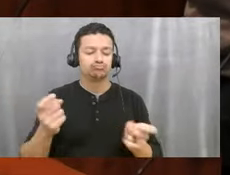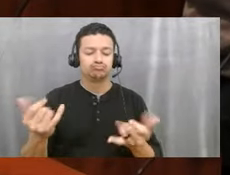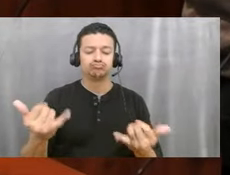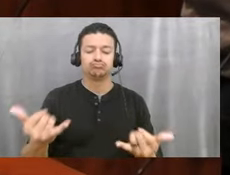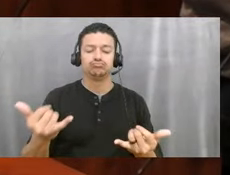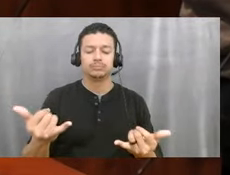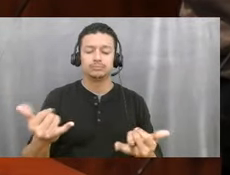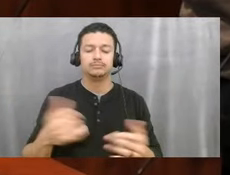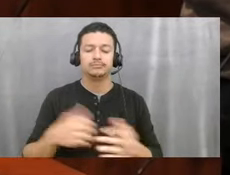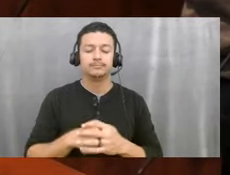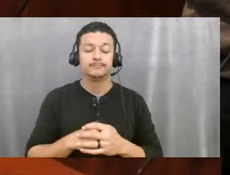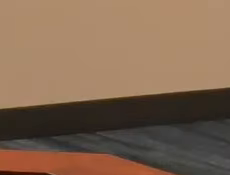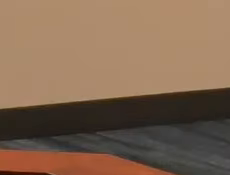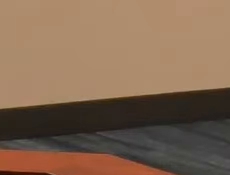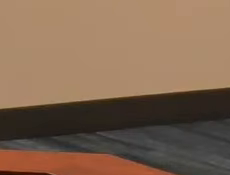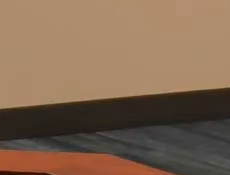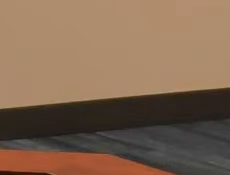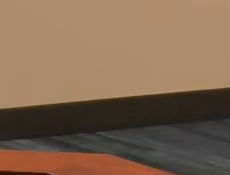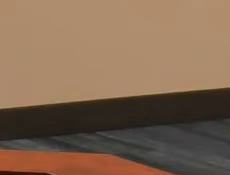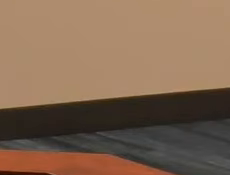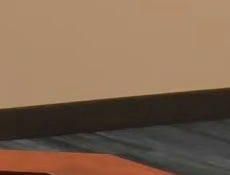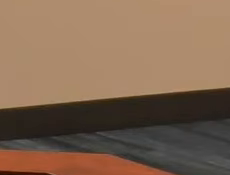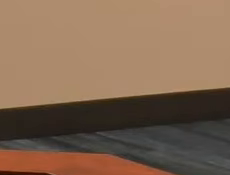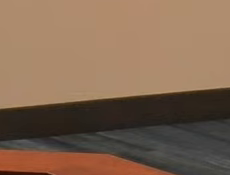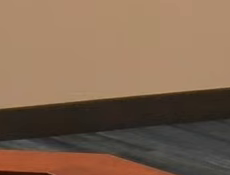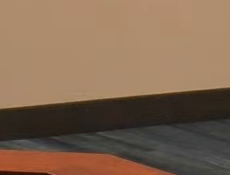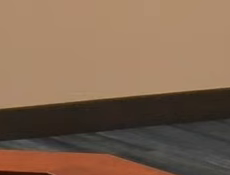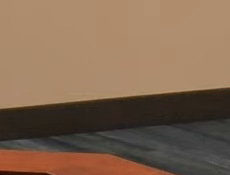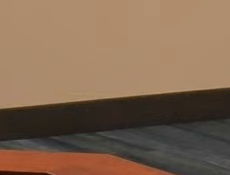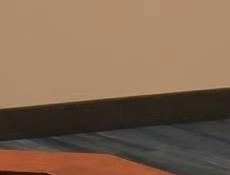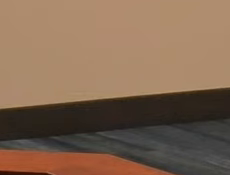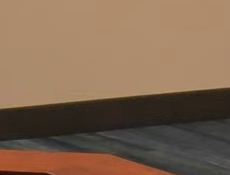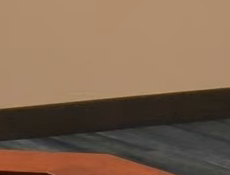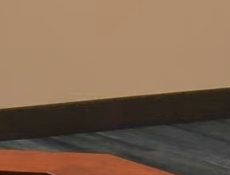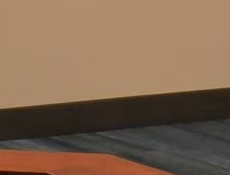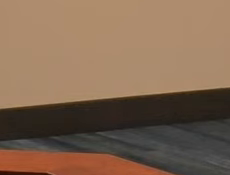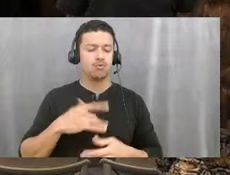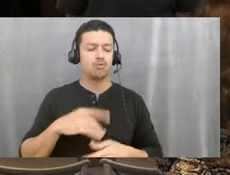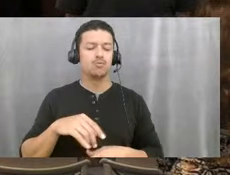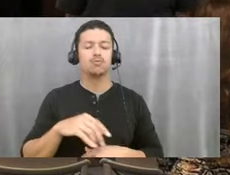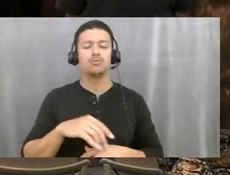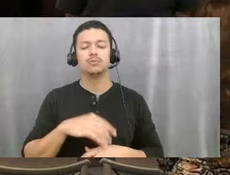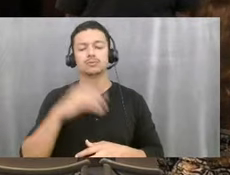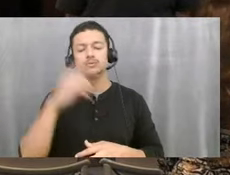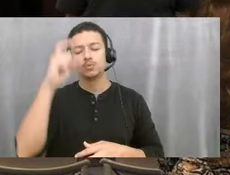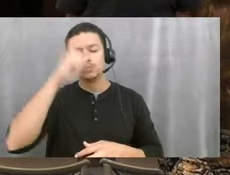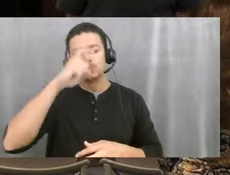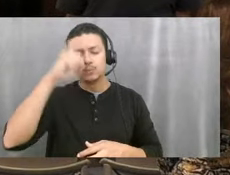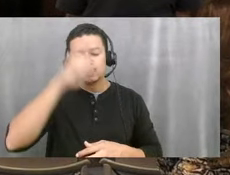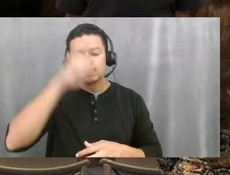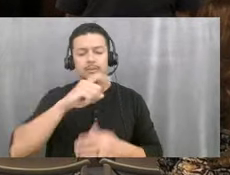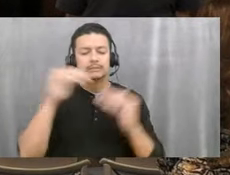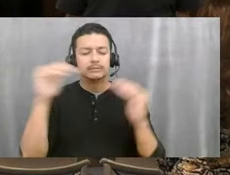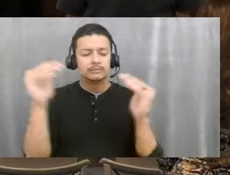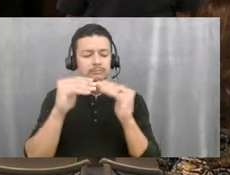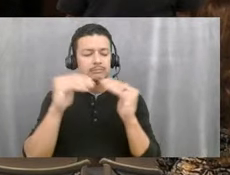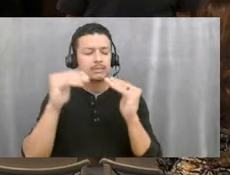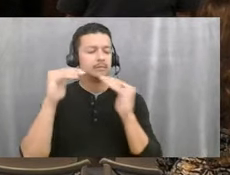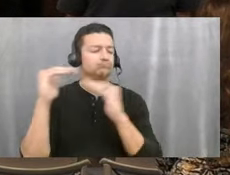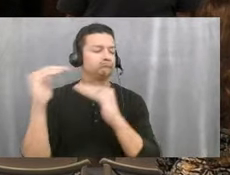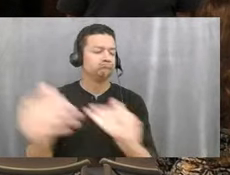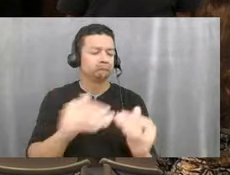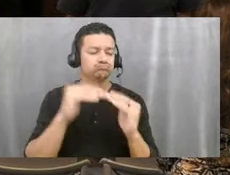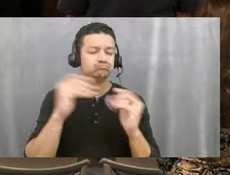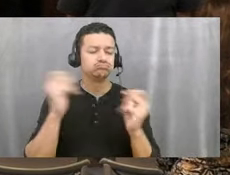We pray for collective hearts, unity. We pray for wisdom, equity, fairness. I pray